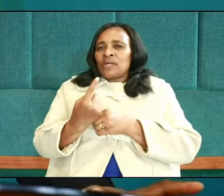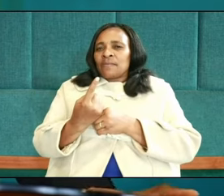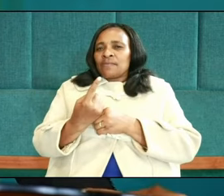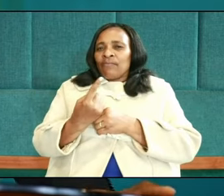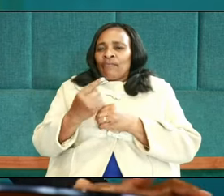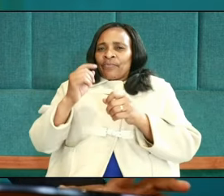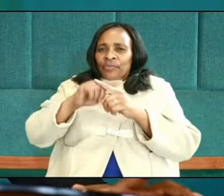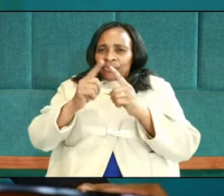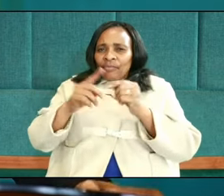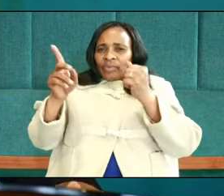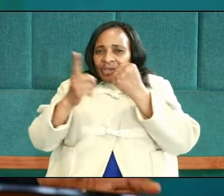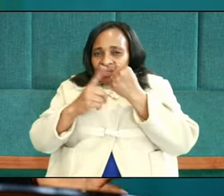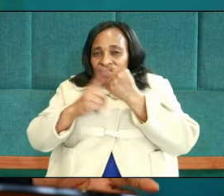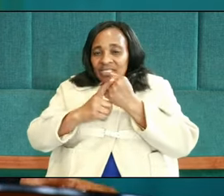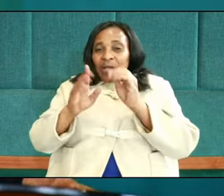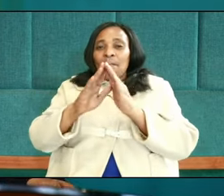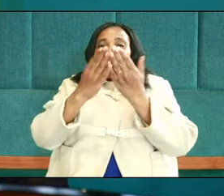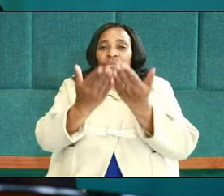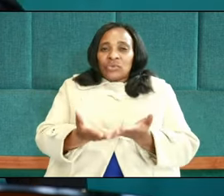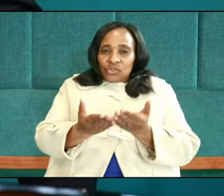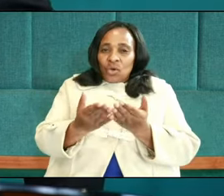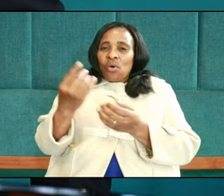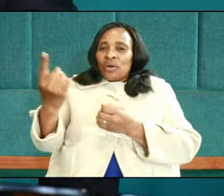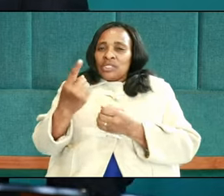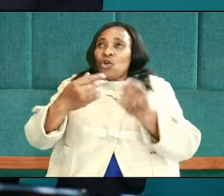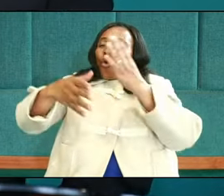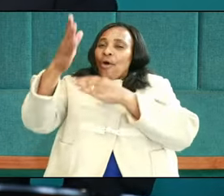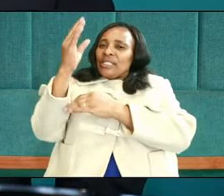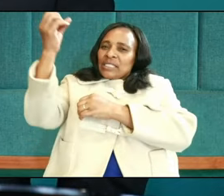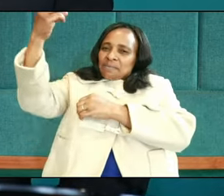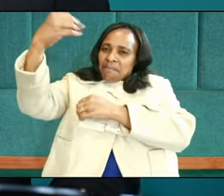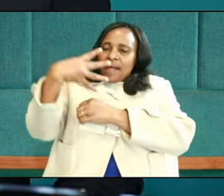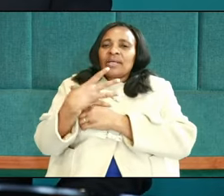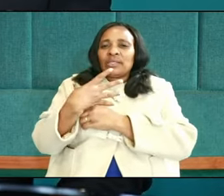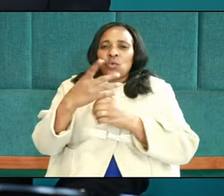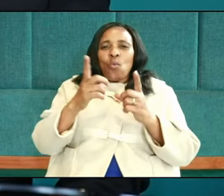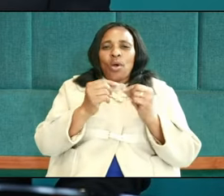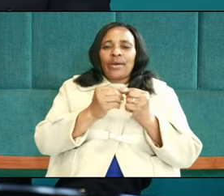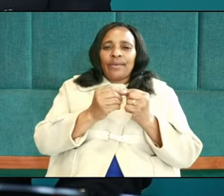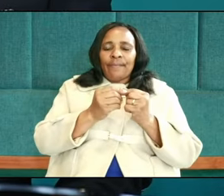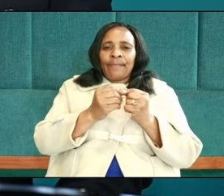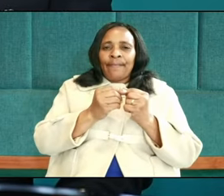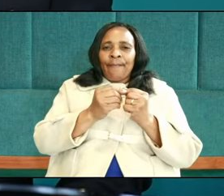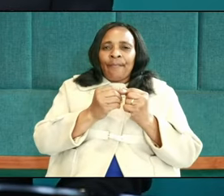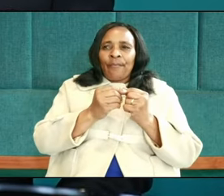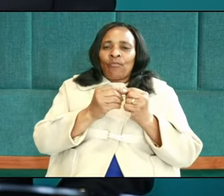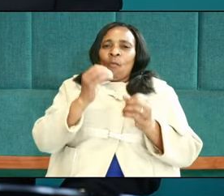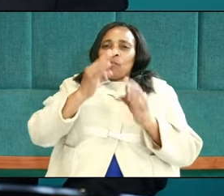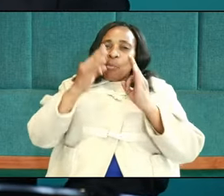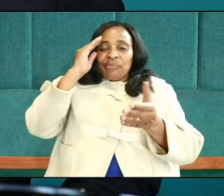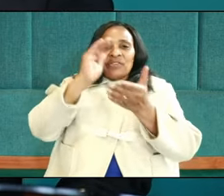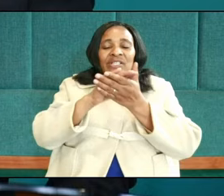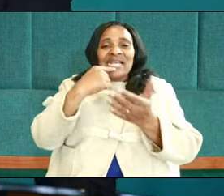and 66 books only, is God's inspired Word. If you believe